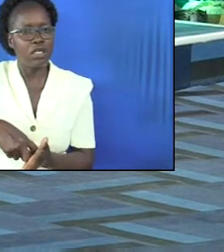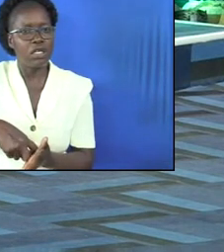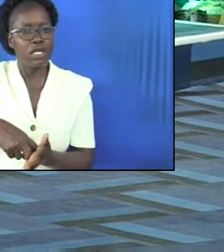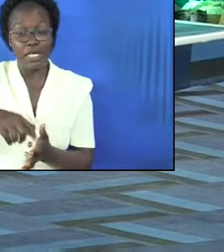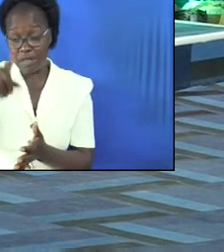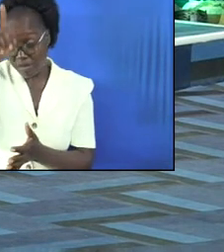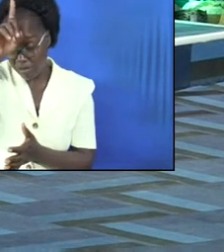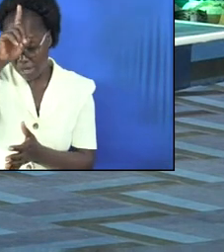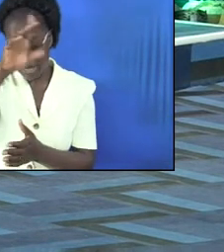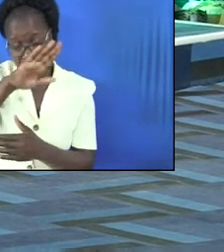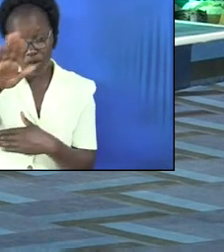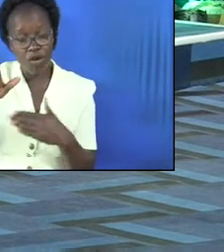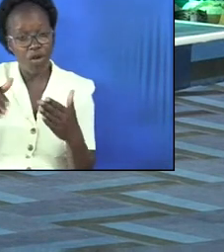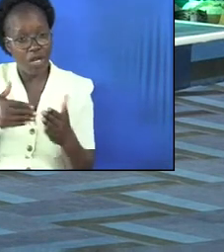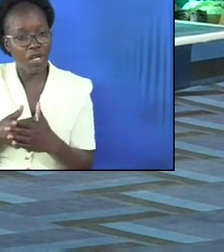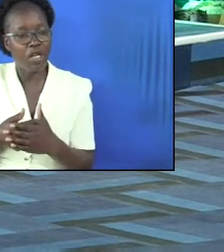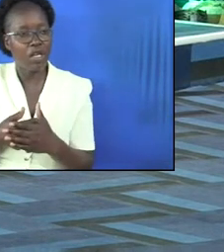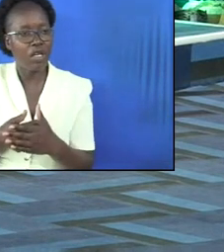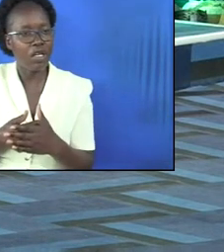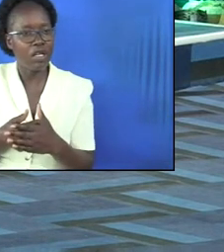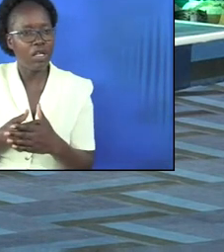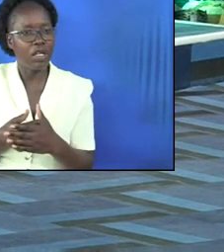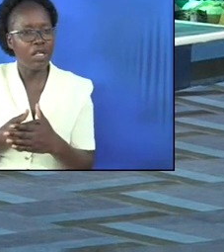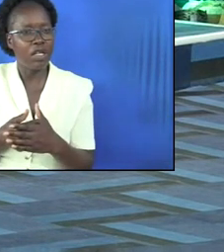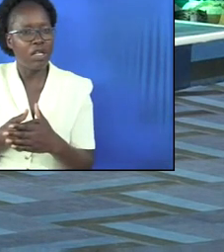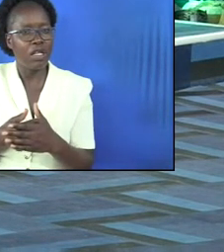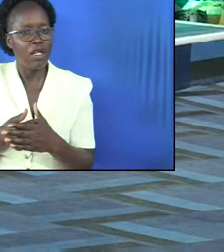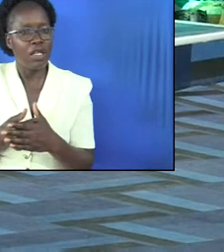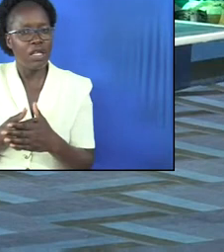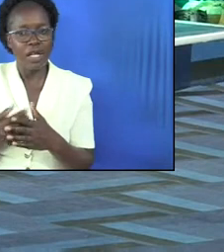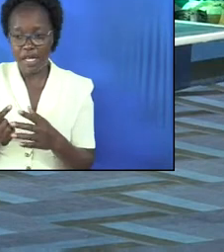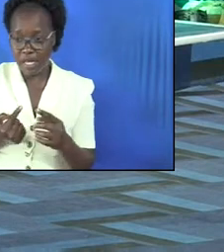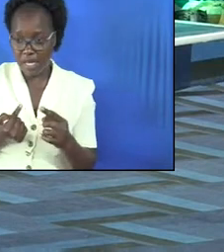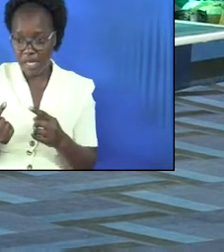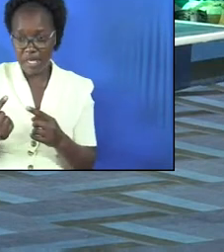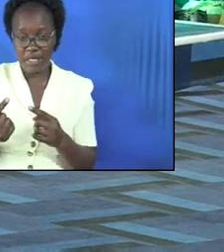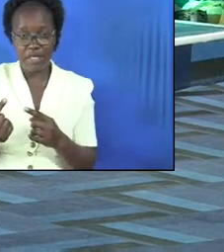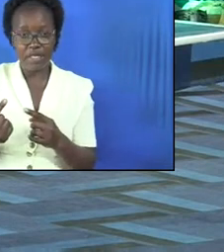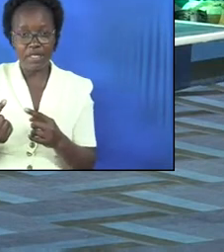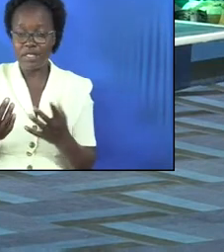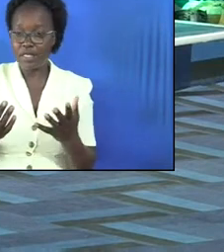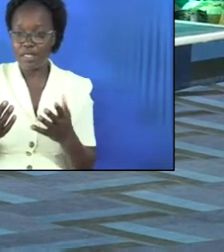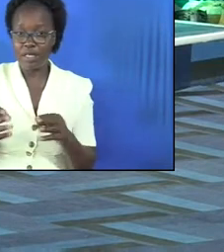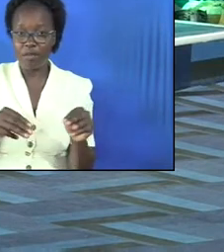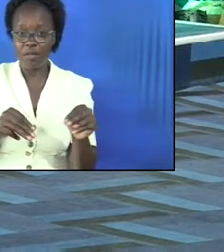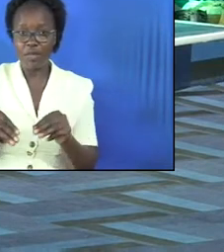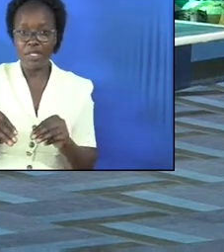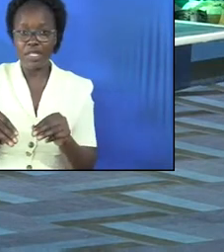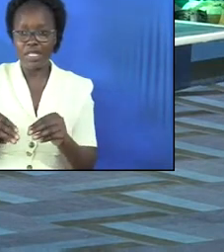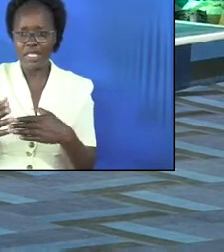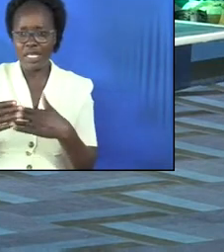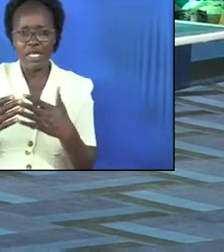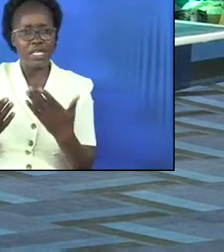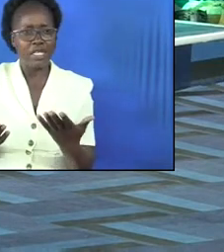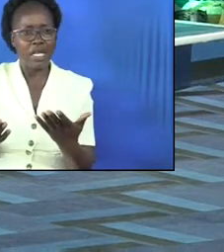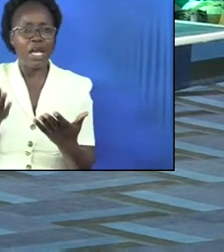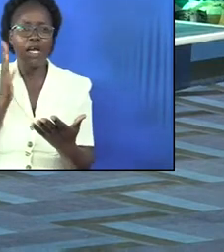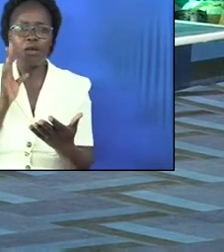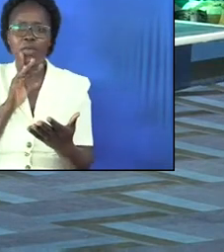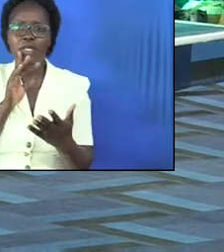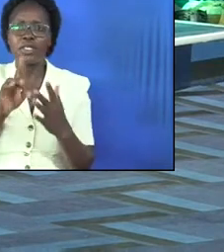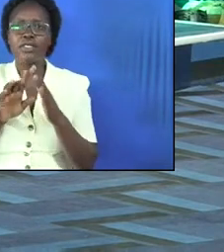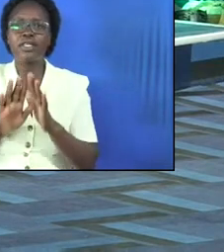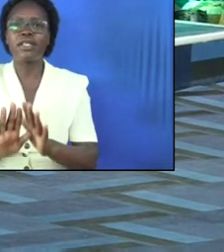village you will not stand 100 meters near this home people left every even their